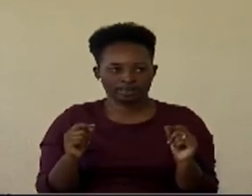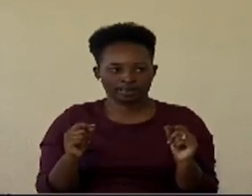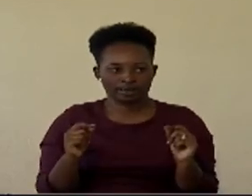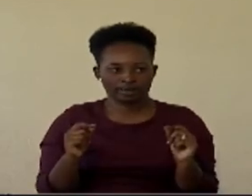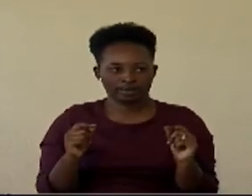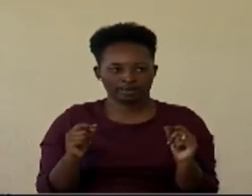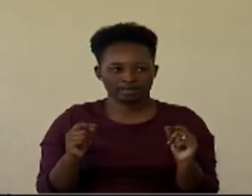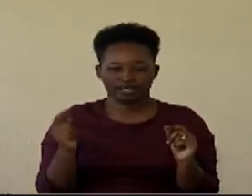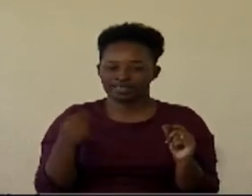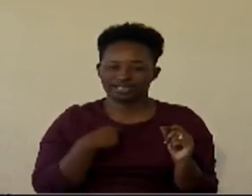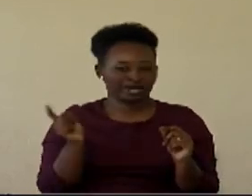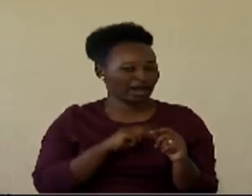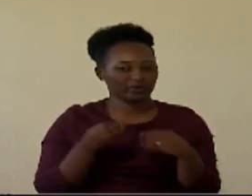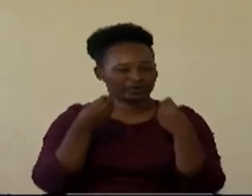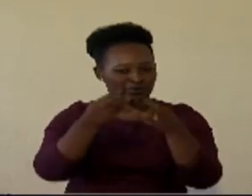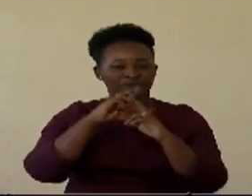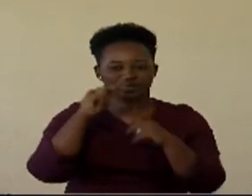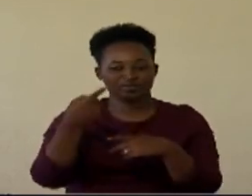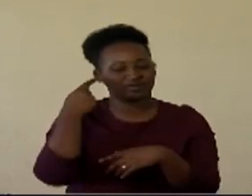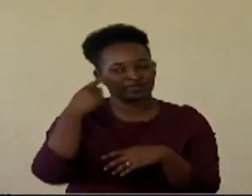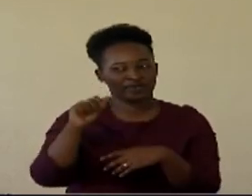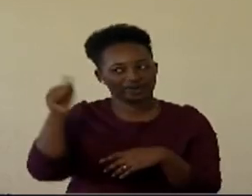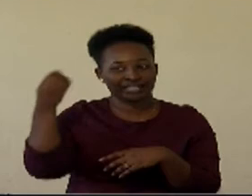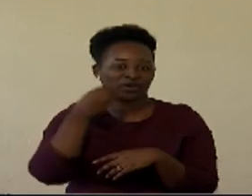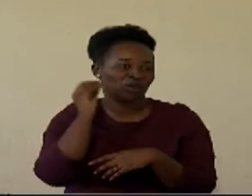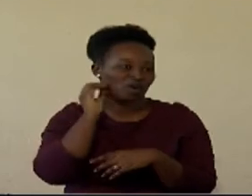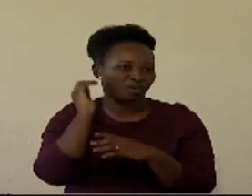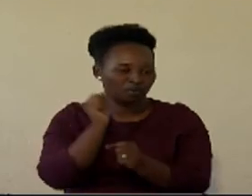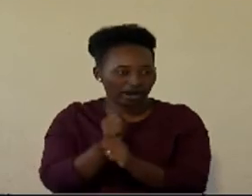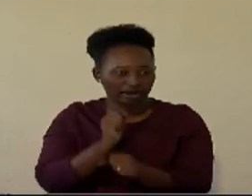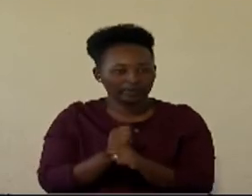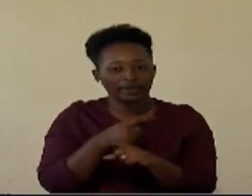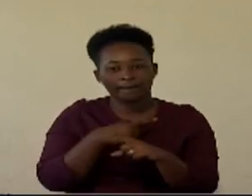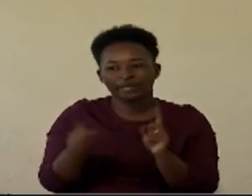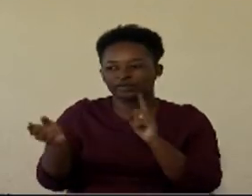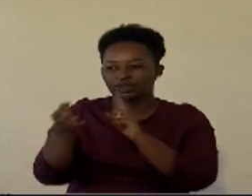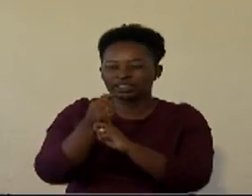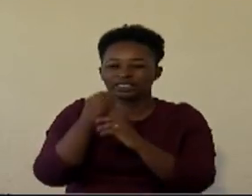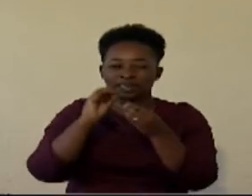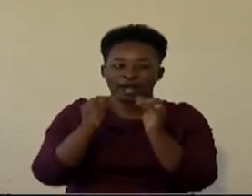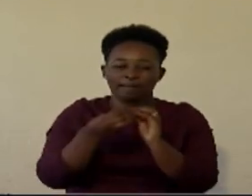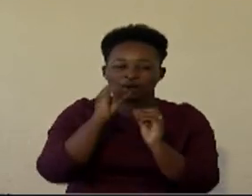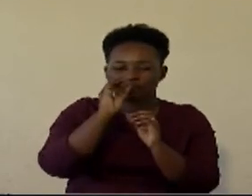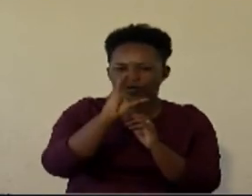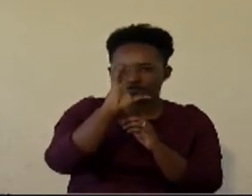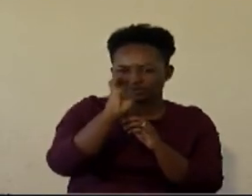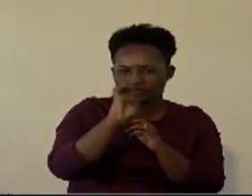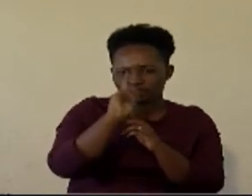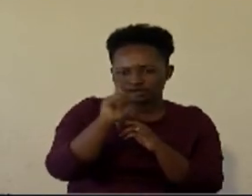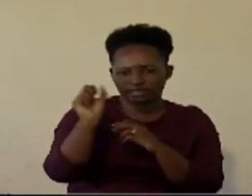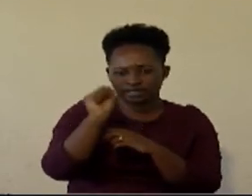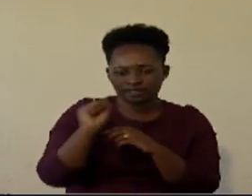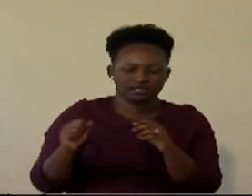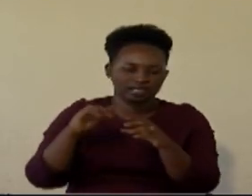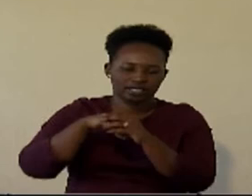I'm not giving you the answers to the other homework. Two, if we had to look at the numbers of the cells in mitosis, looked at in terms of the